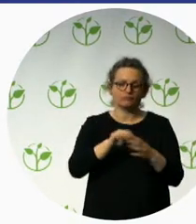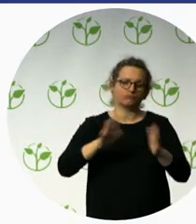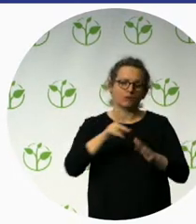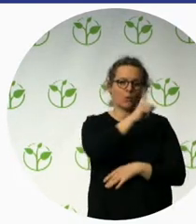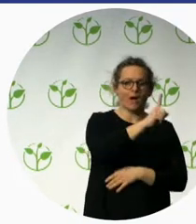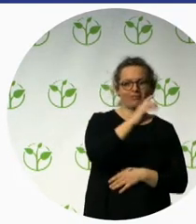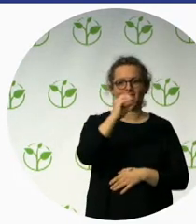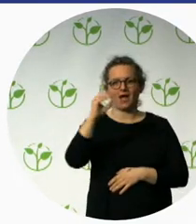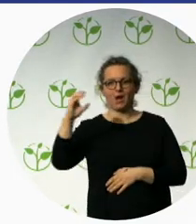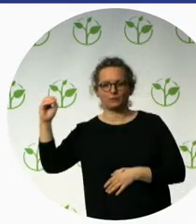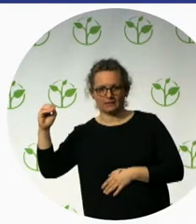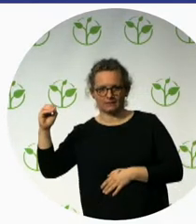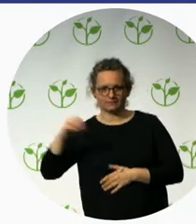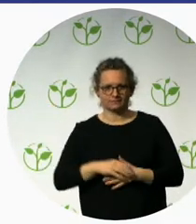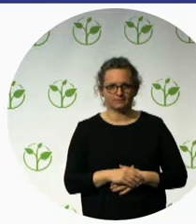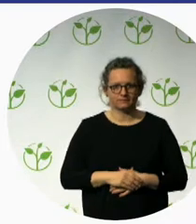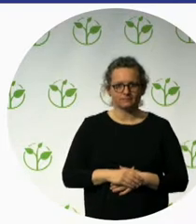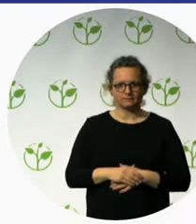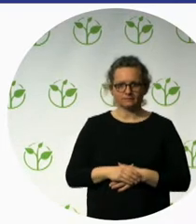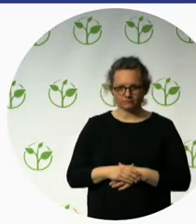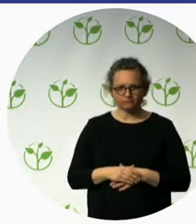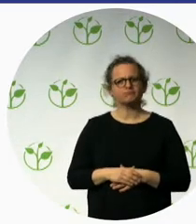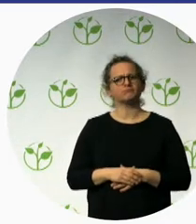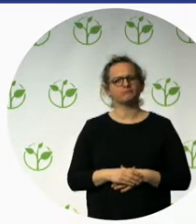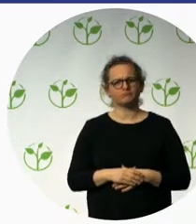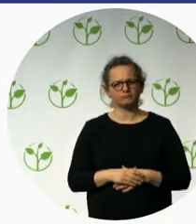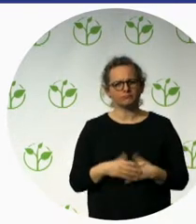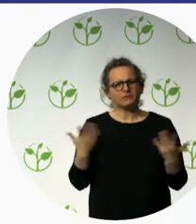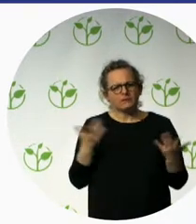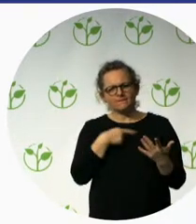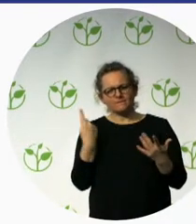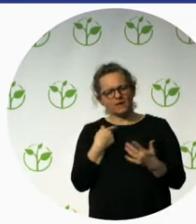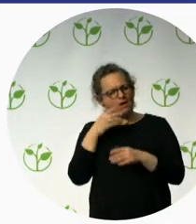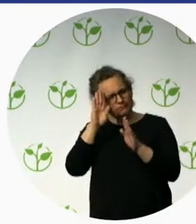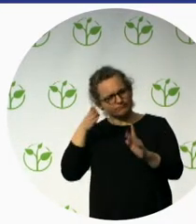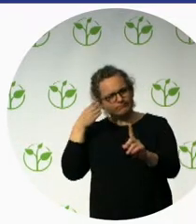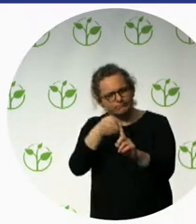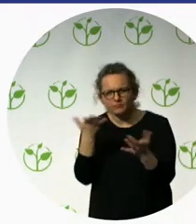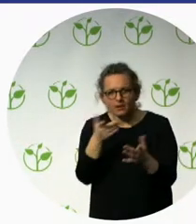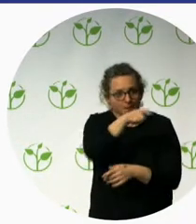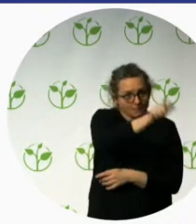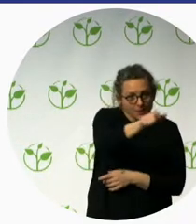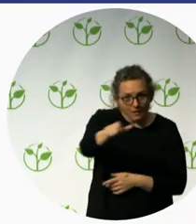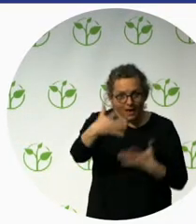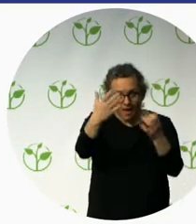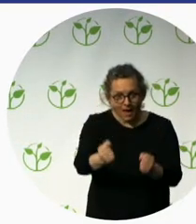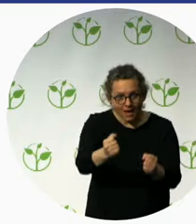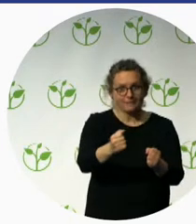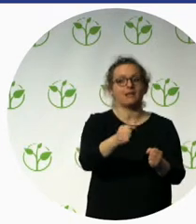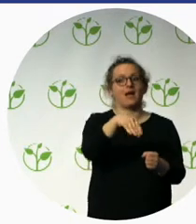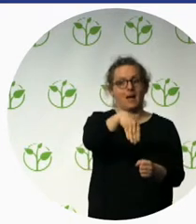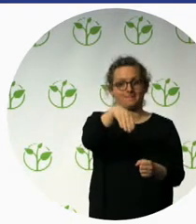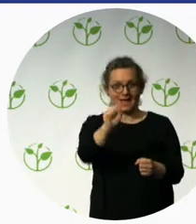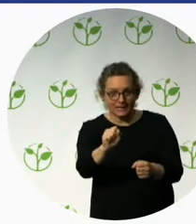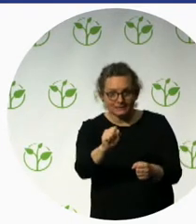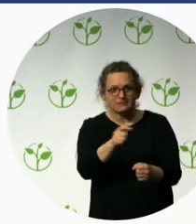multiple sclerosis, but our activities actually go beyond that. And the first one is the scientific research. We invest,